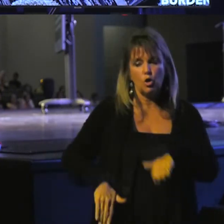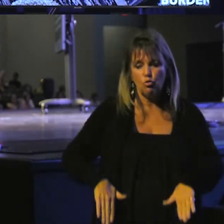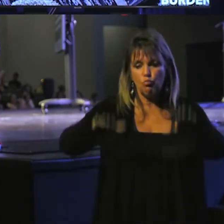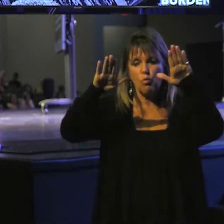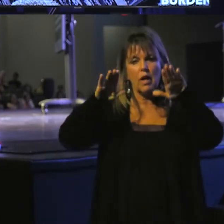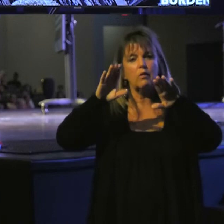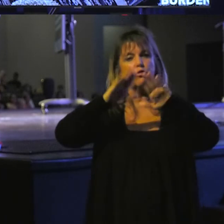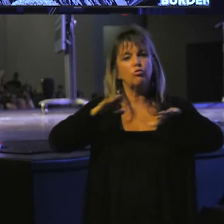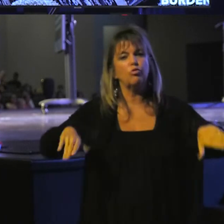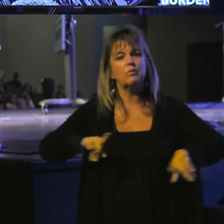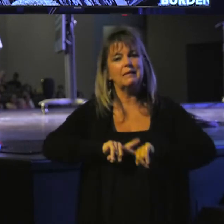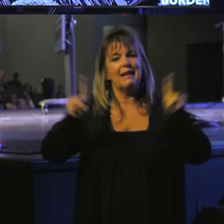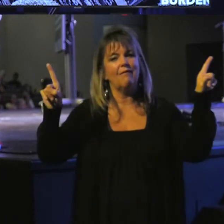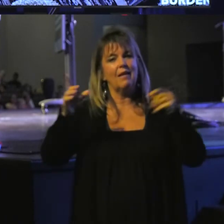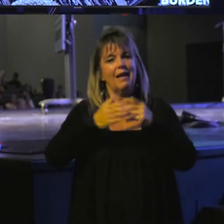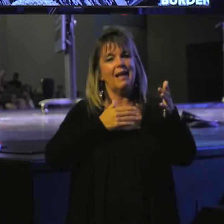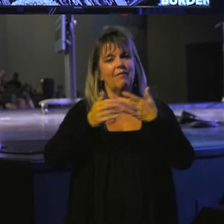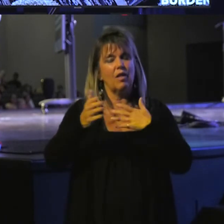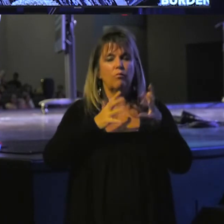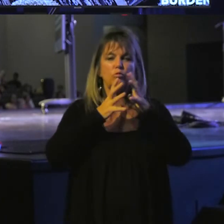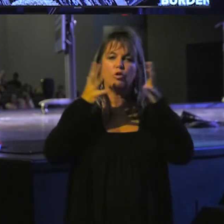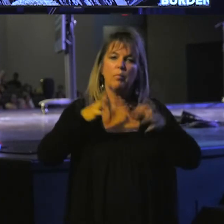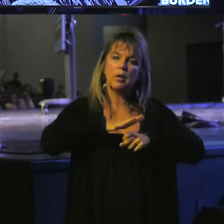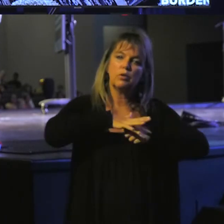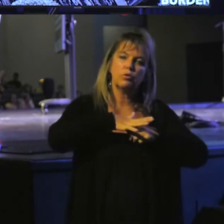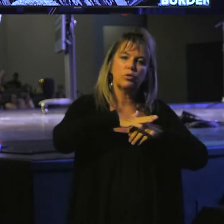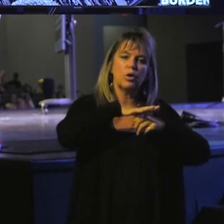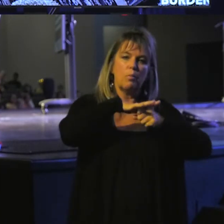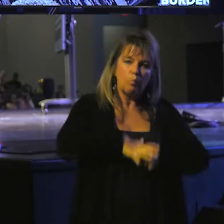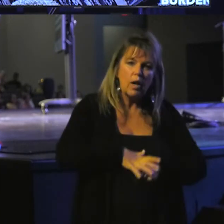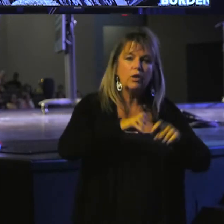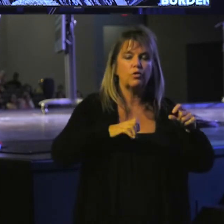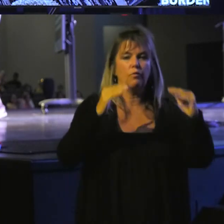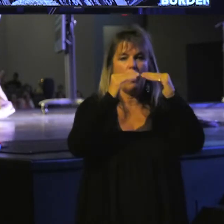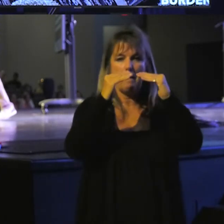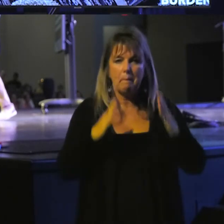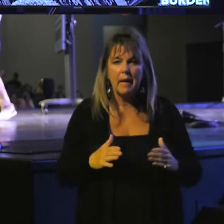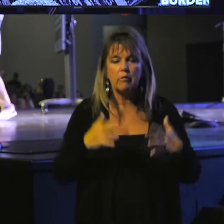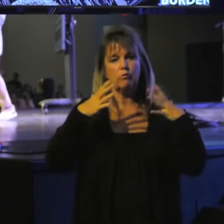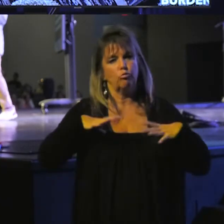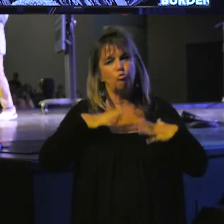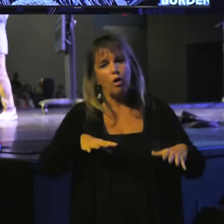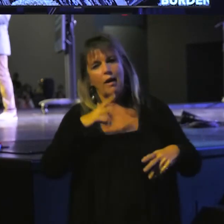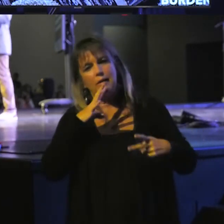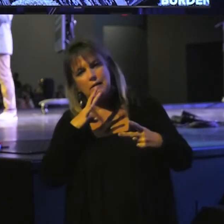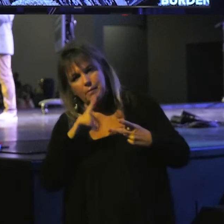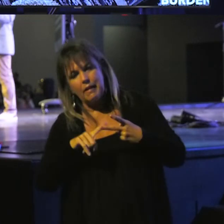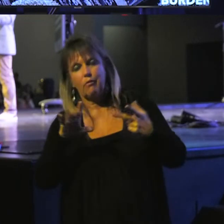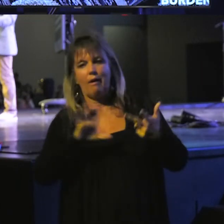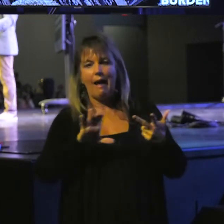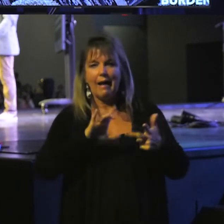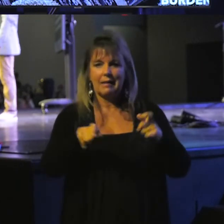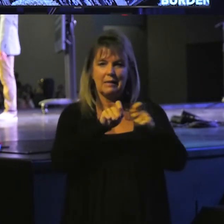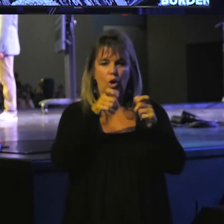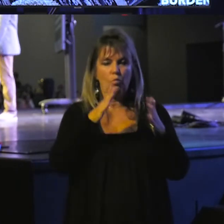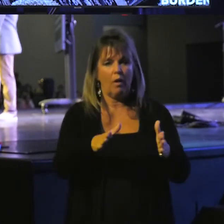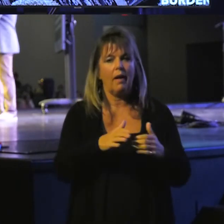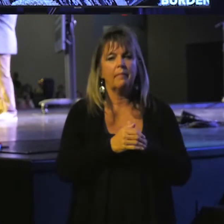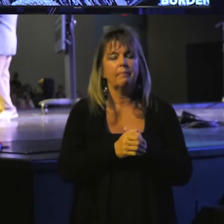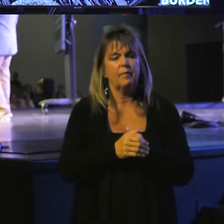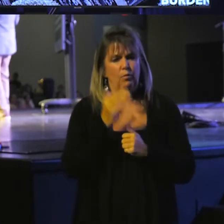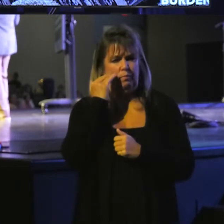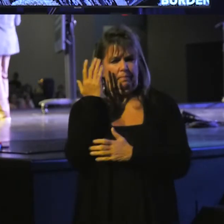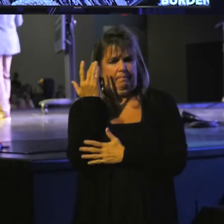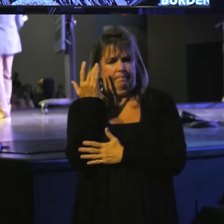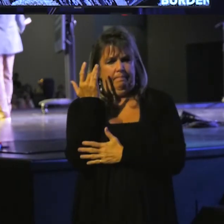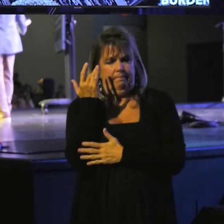differently, even though there's so much pressure from their peers to dress, to speak, or to act a certain way? Do